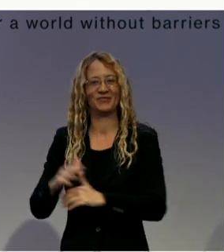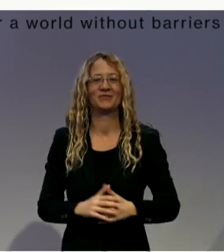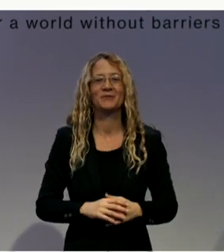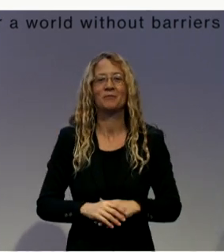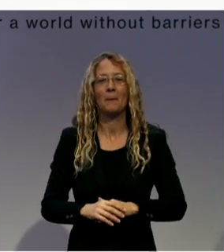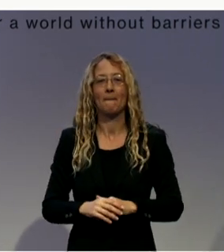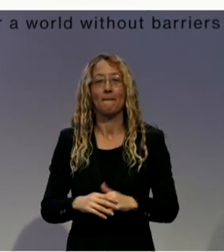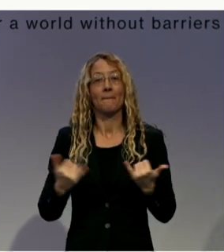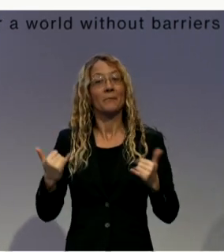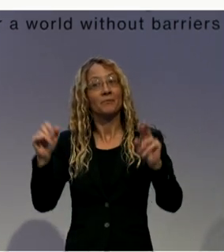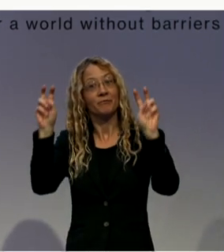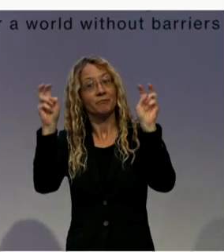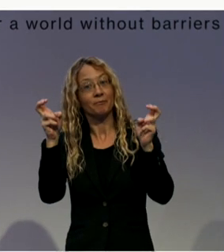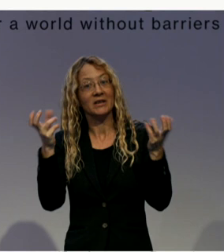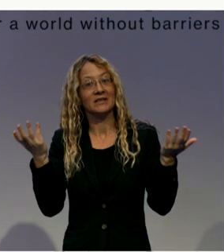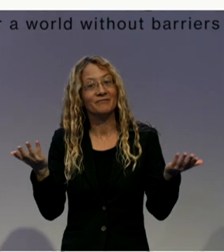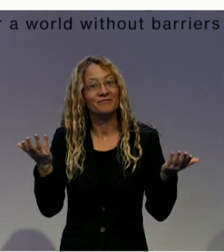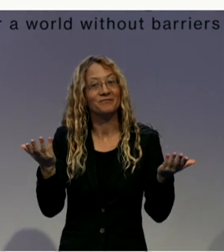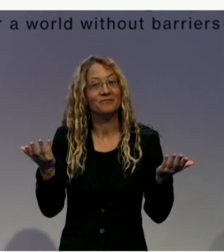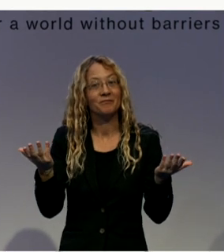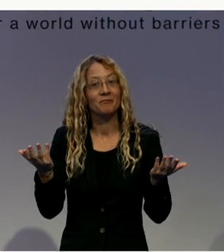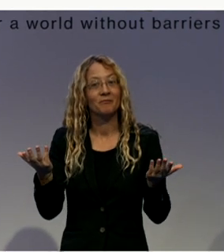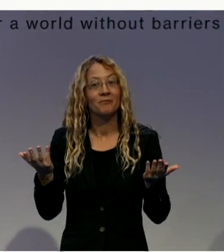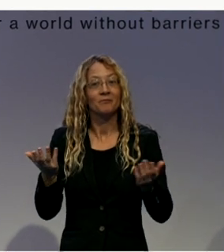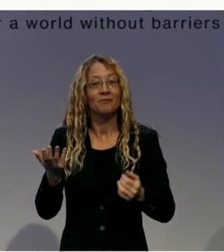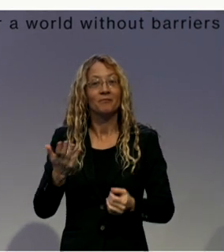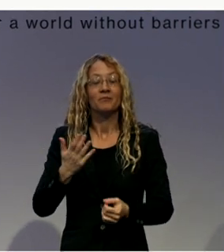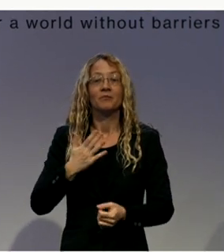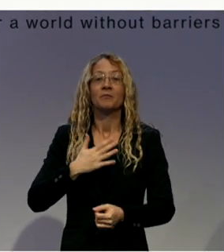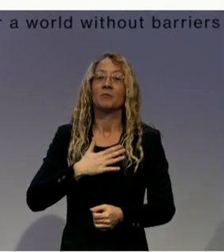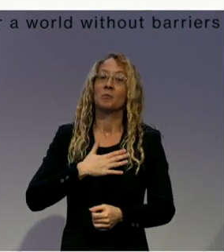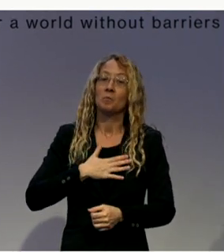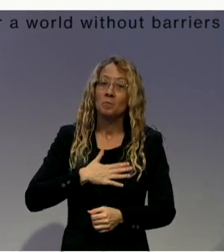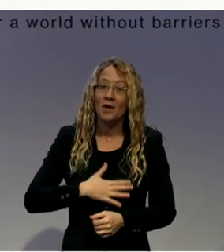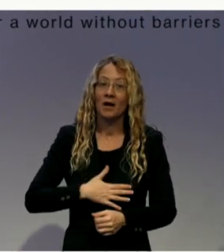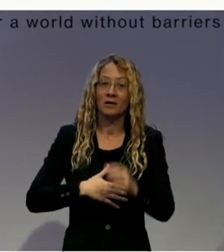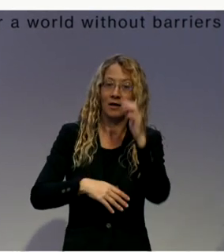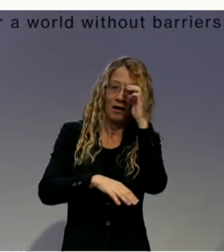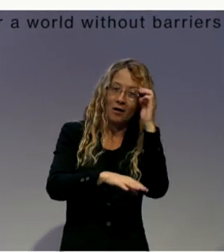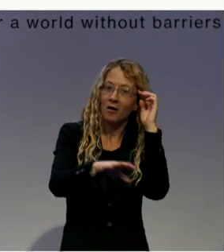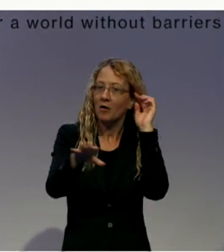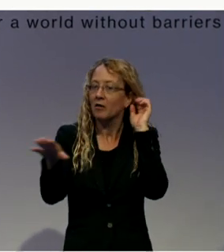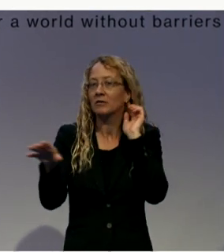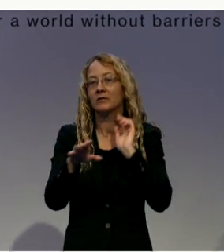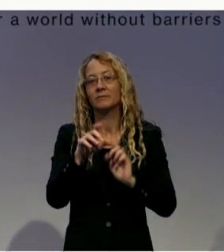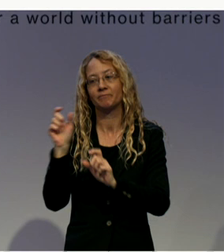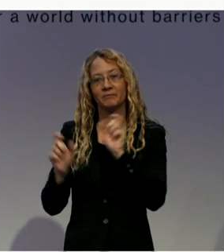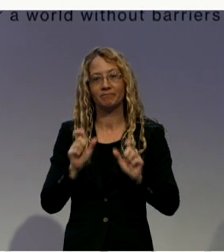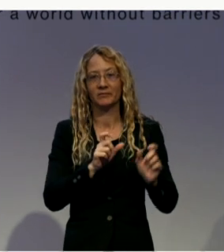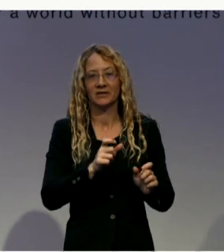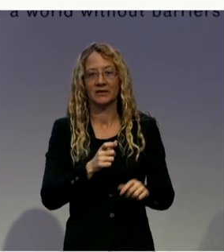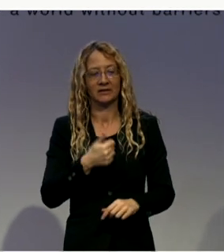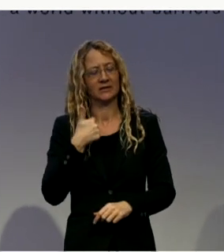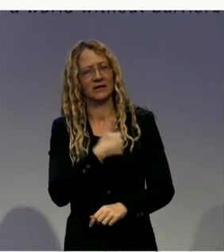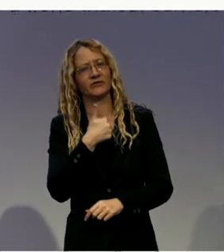have all them bringing in their input, and